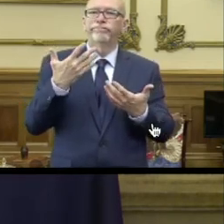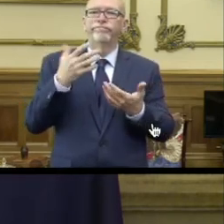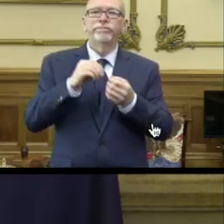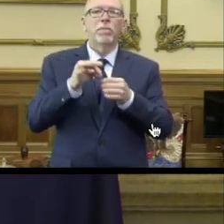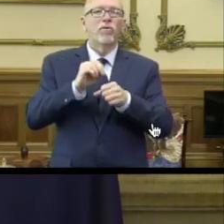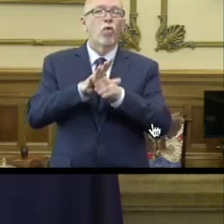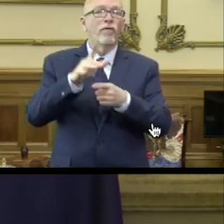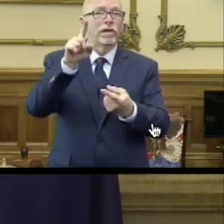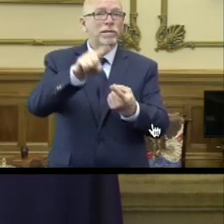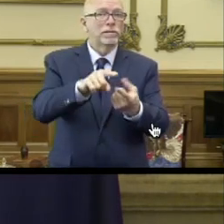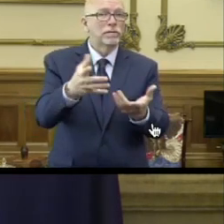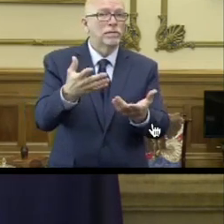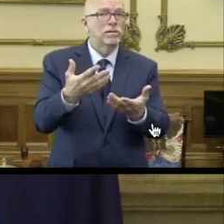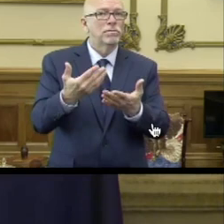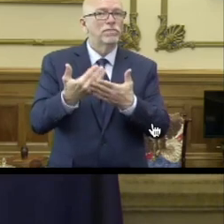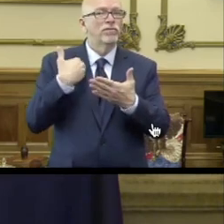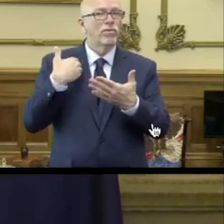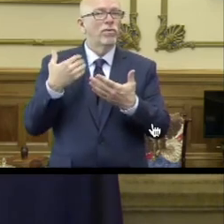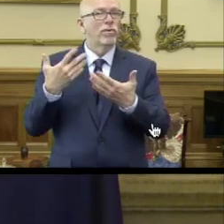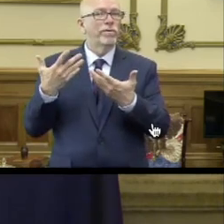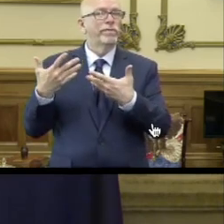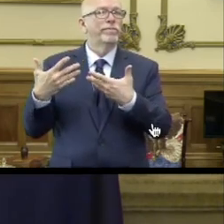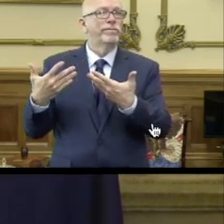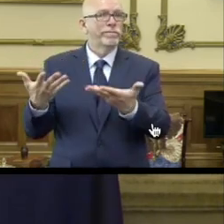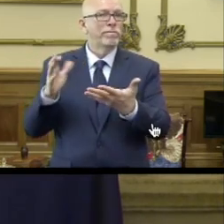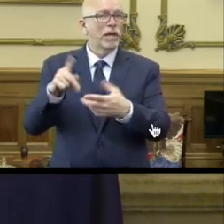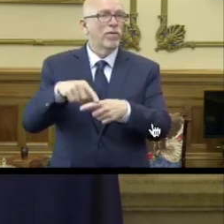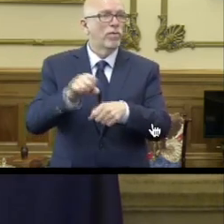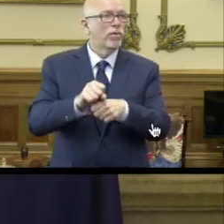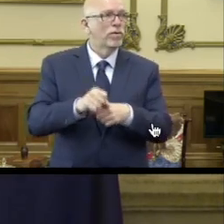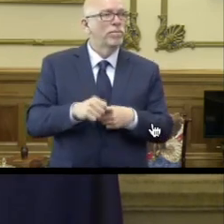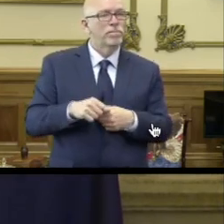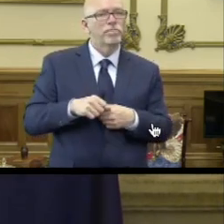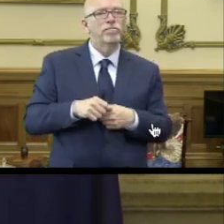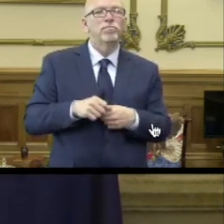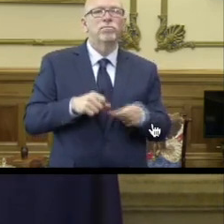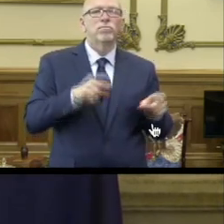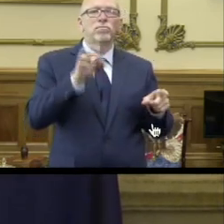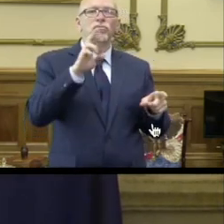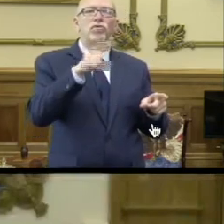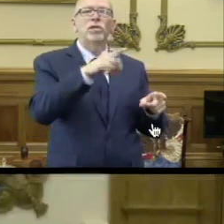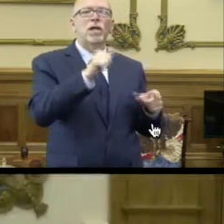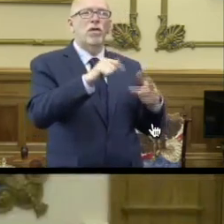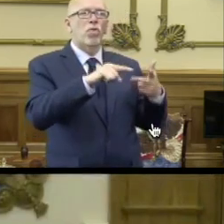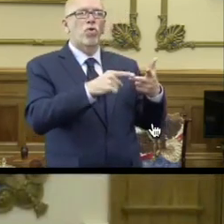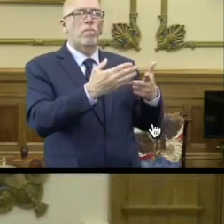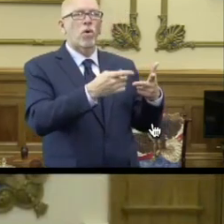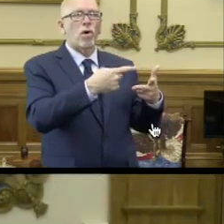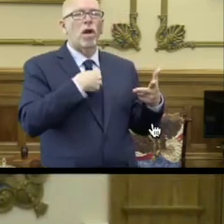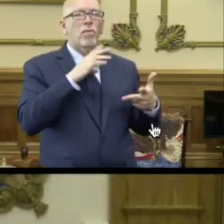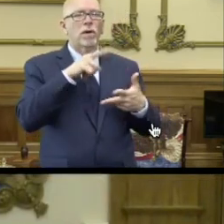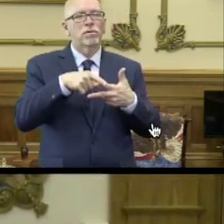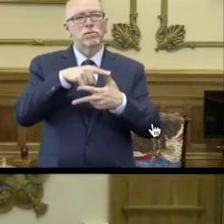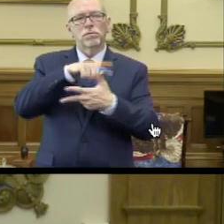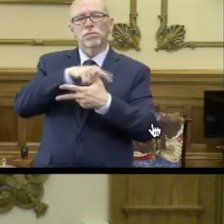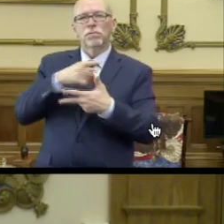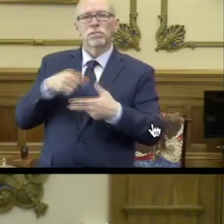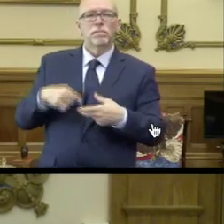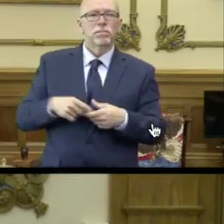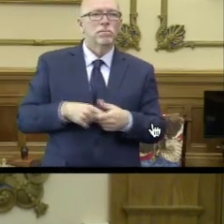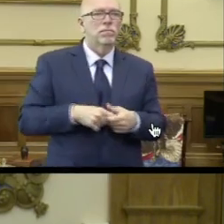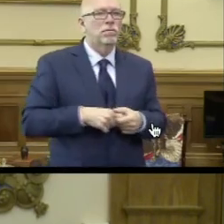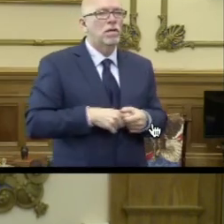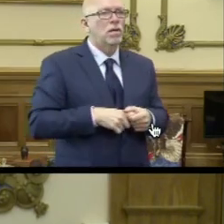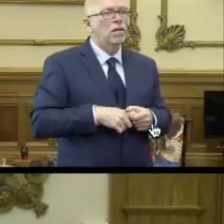COVID cases in a particular county? Fred, do want to take the third part and then I'll back clean up on the